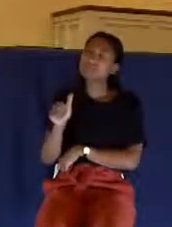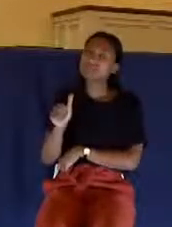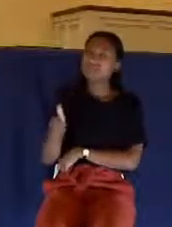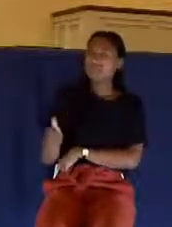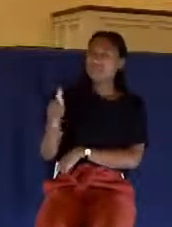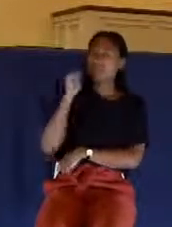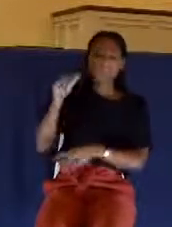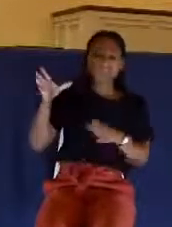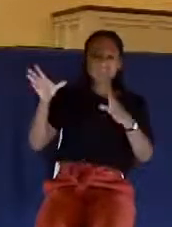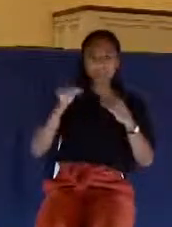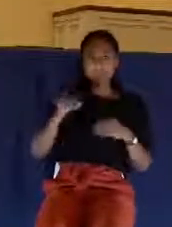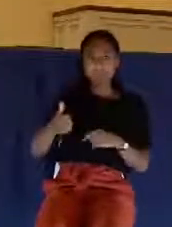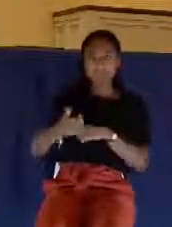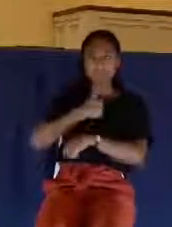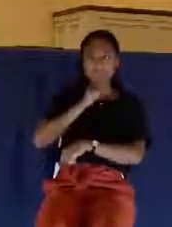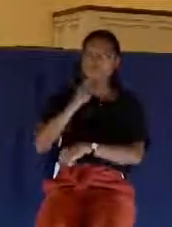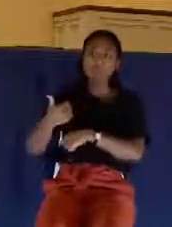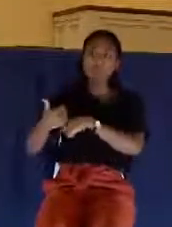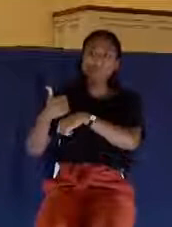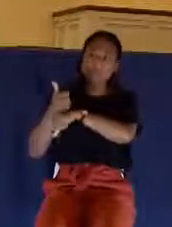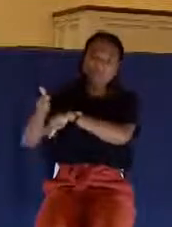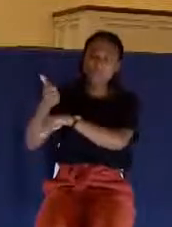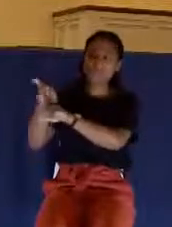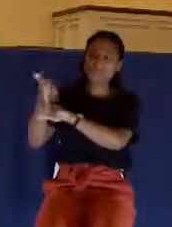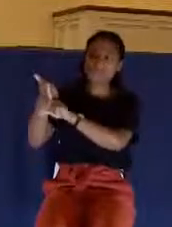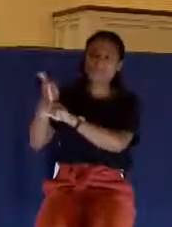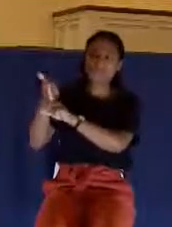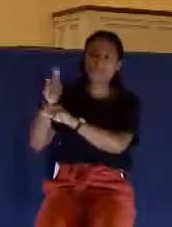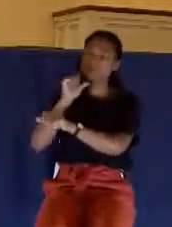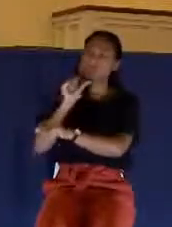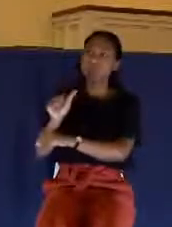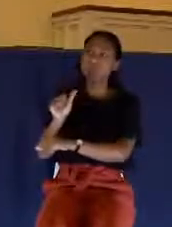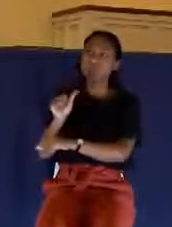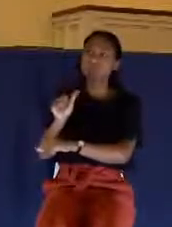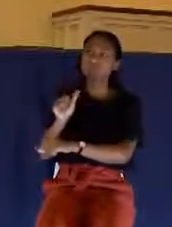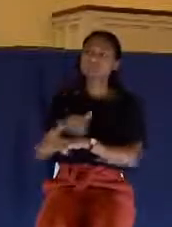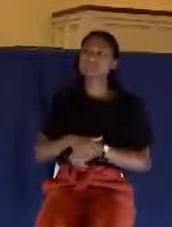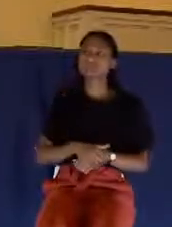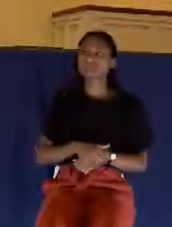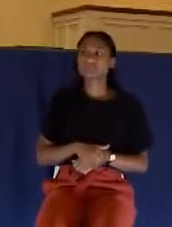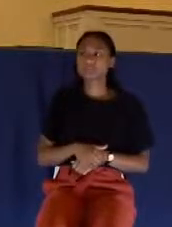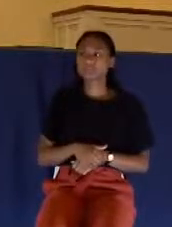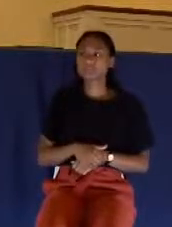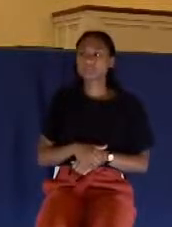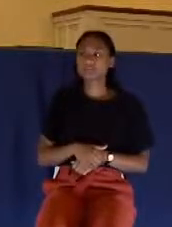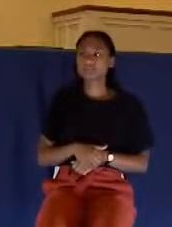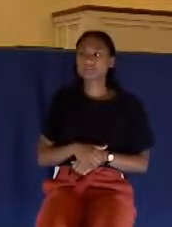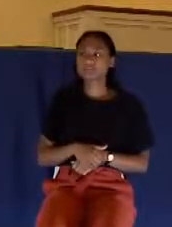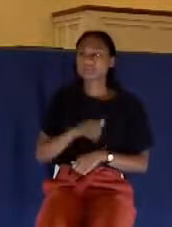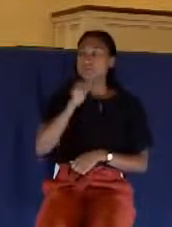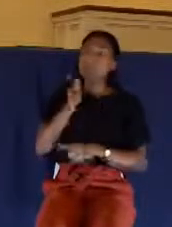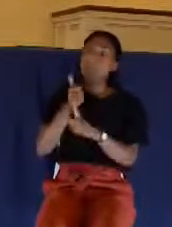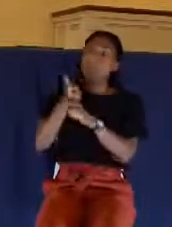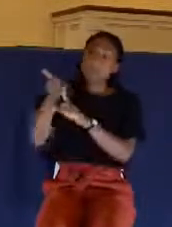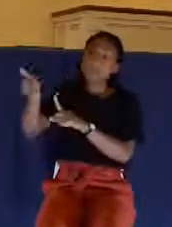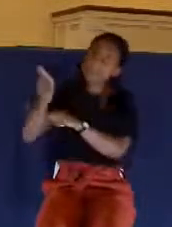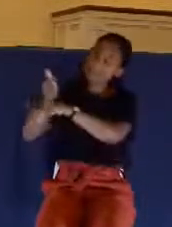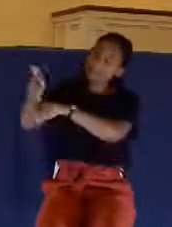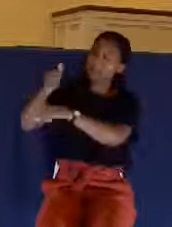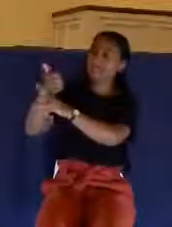Refuse to accept blame. Above all, do not blame yourself for what you cannot control.